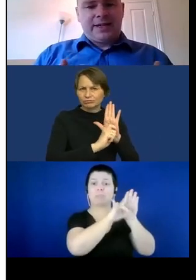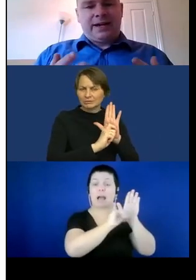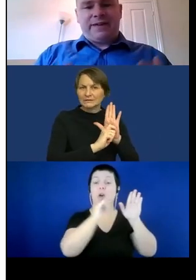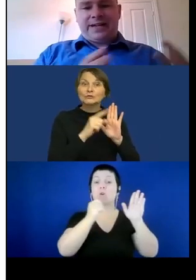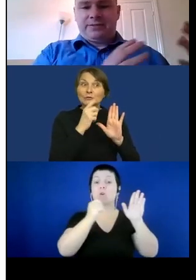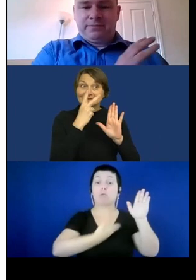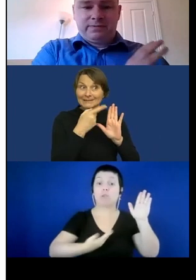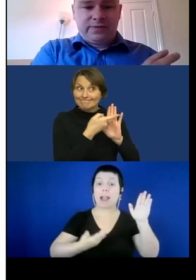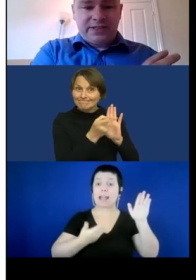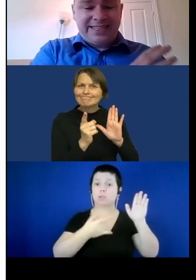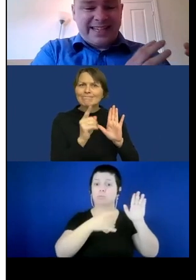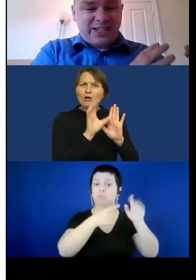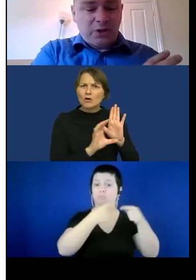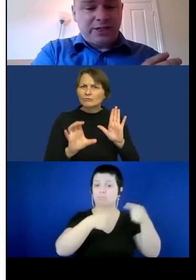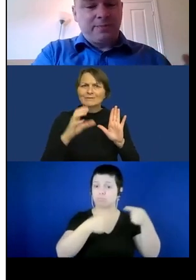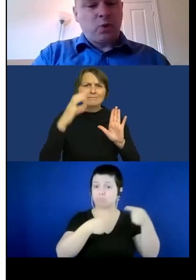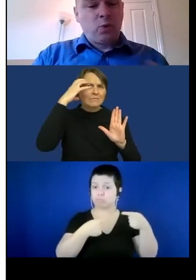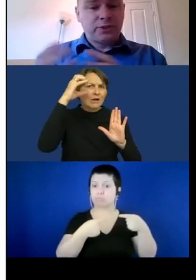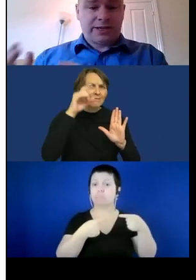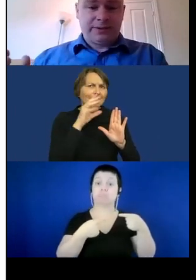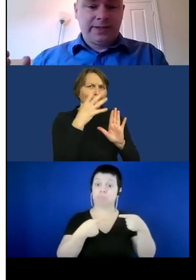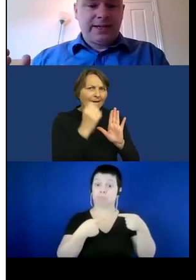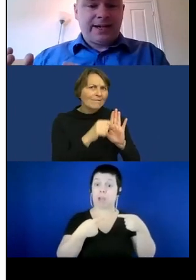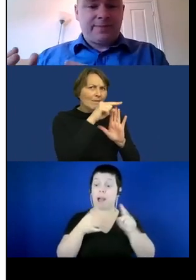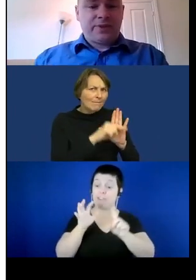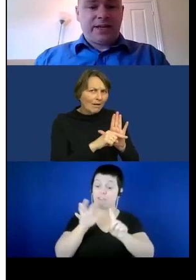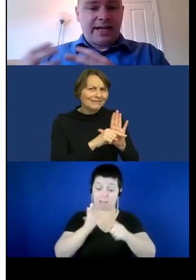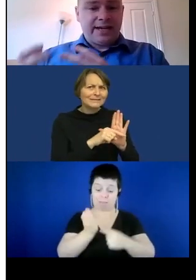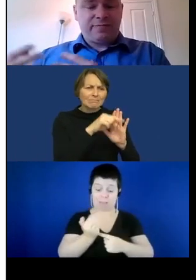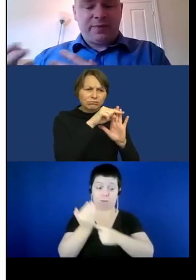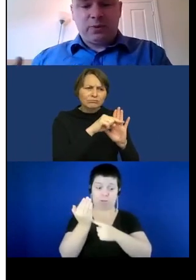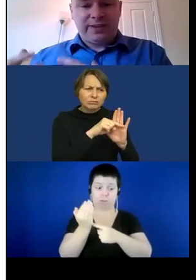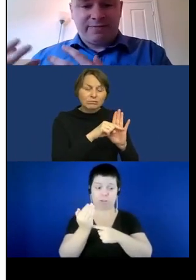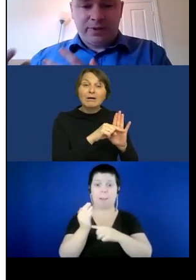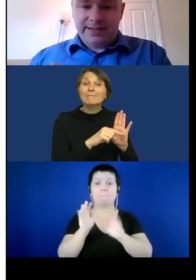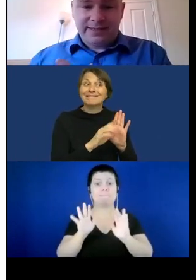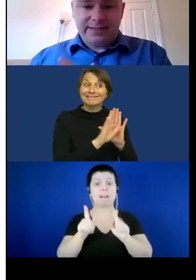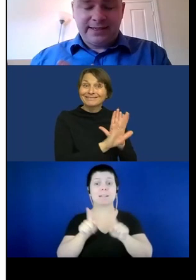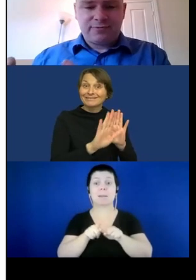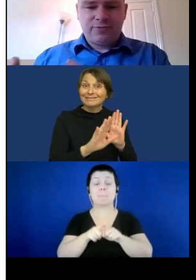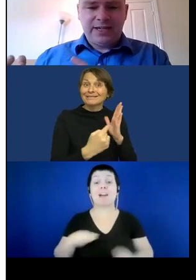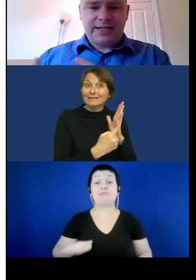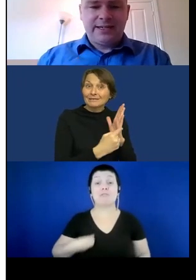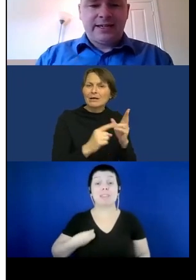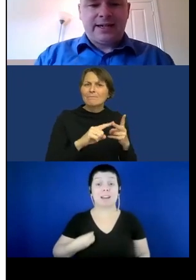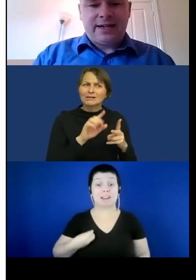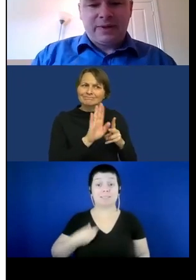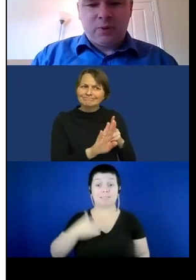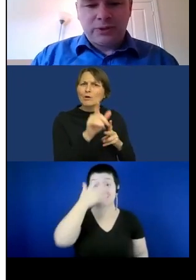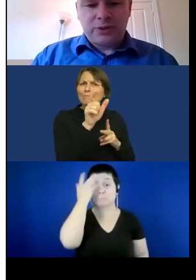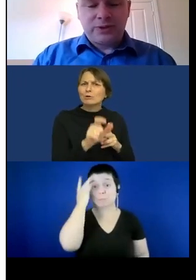affect firstly technology but also the lives of people with deafblindness. This is a really